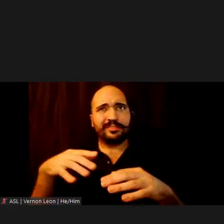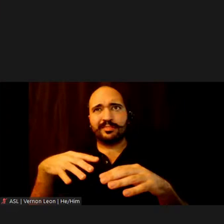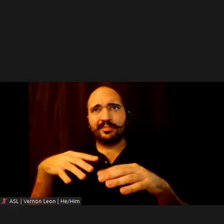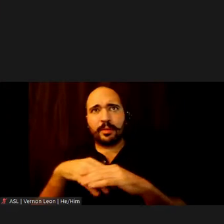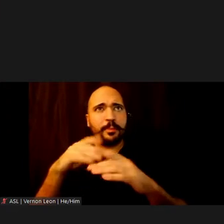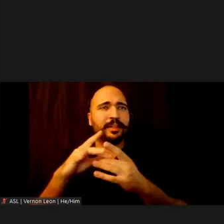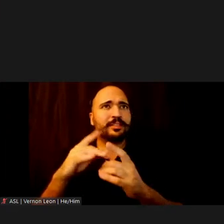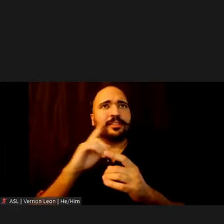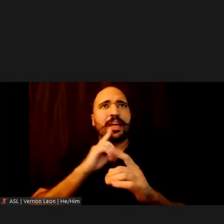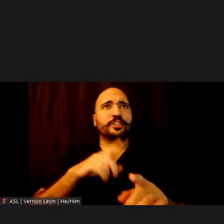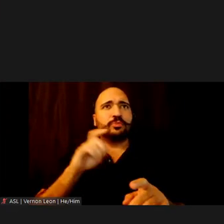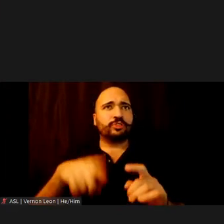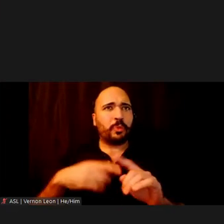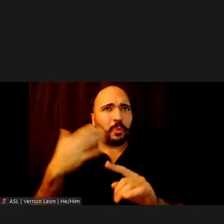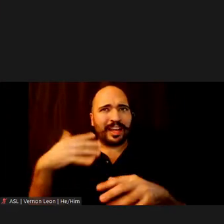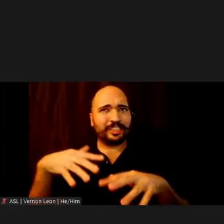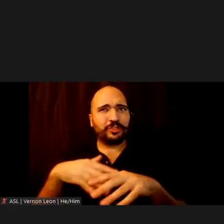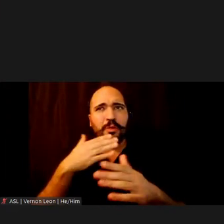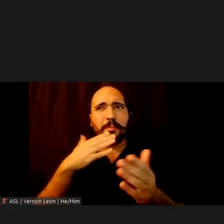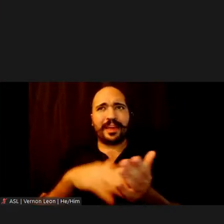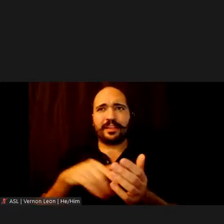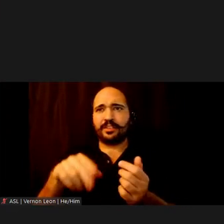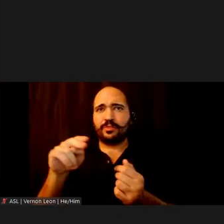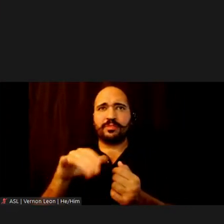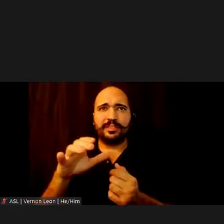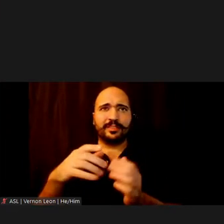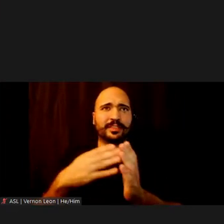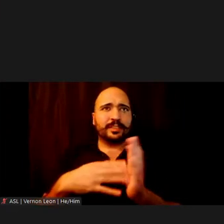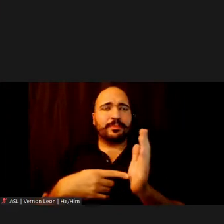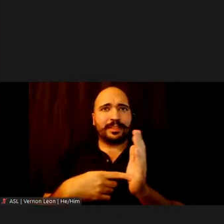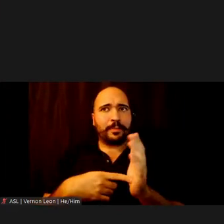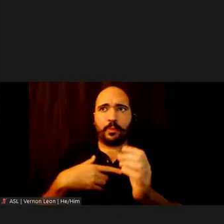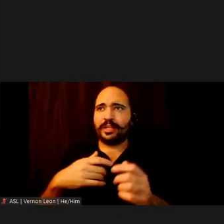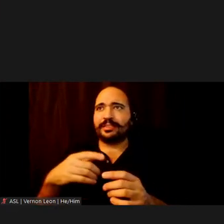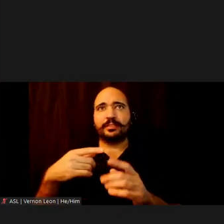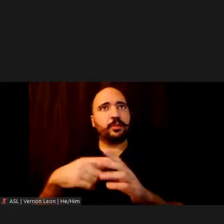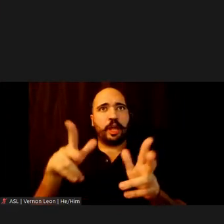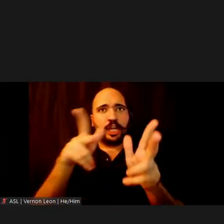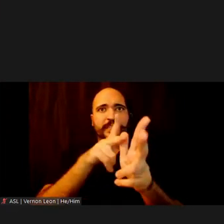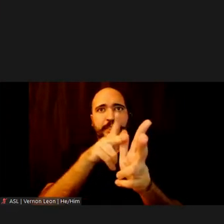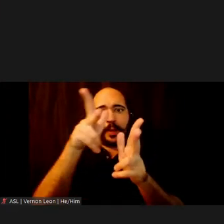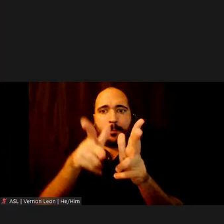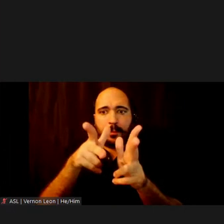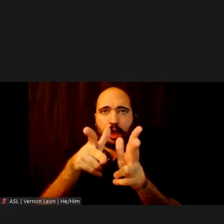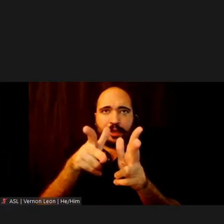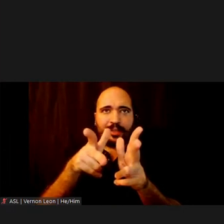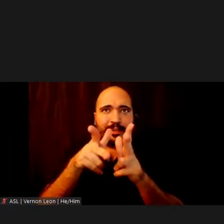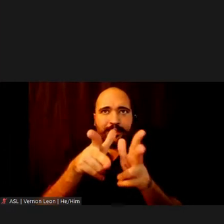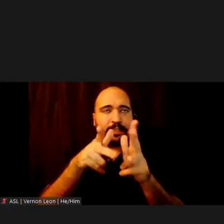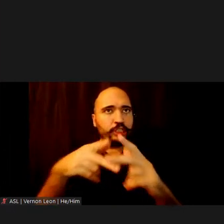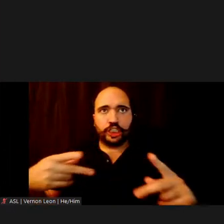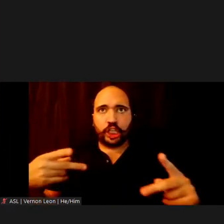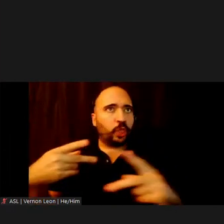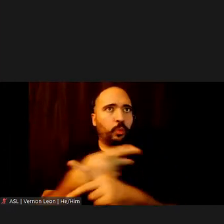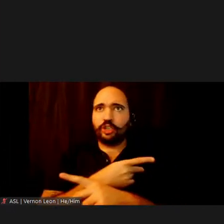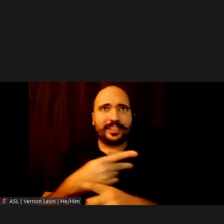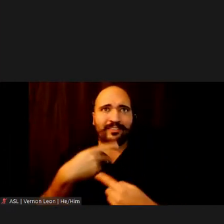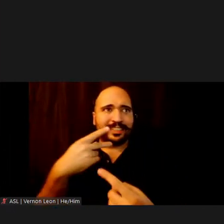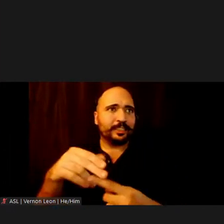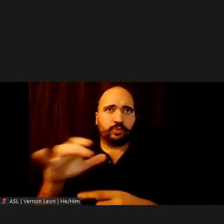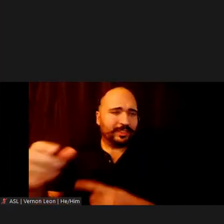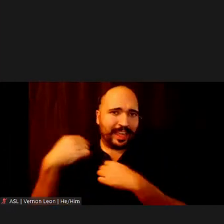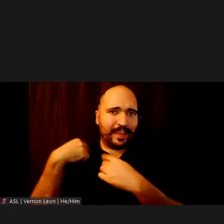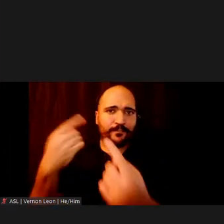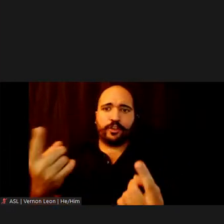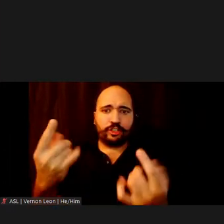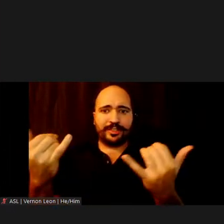bad in New York City? As an example, I want to start with double parking. Double parking is the worst I've ever seen in New York City,